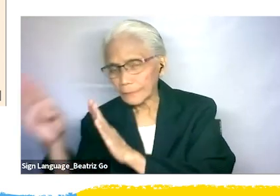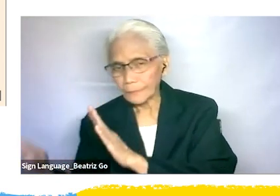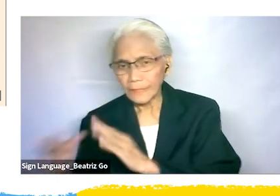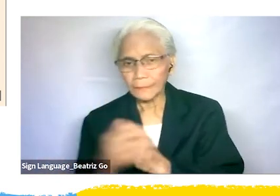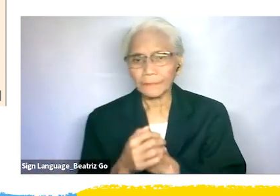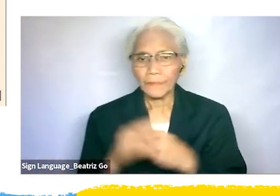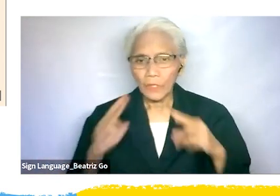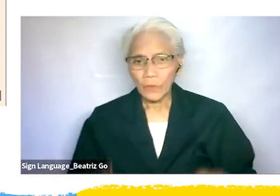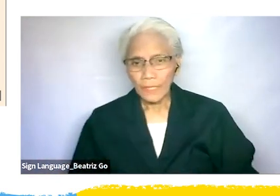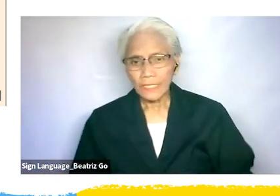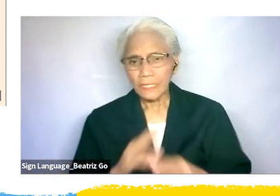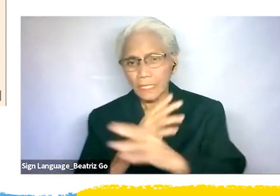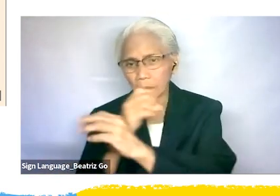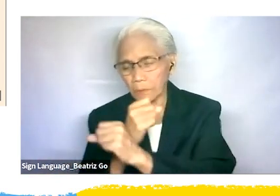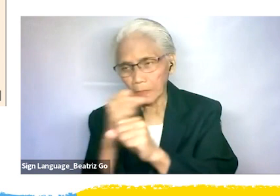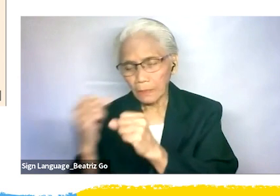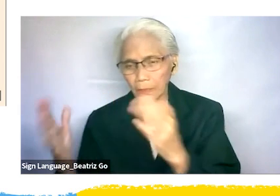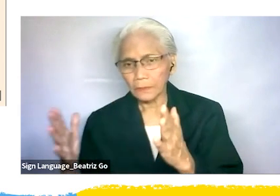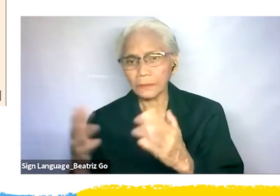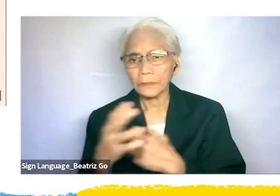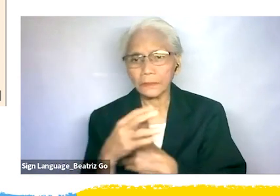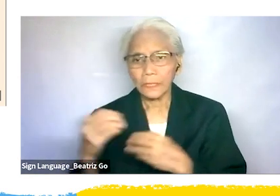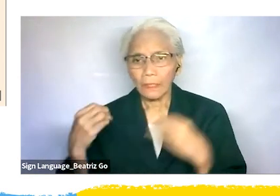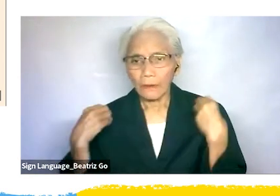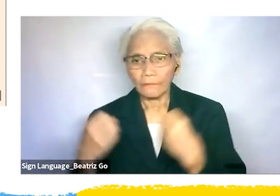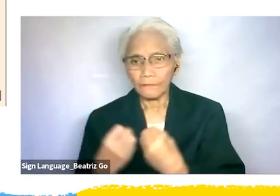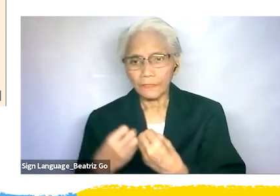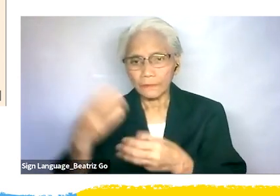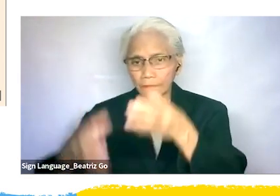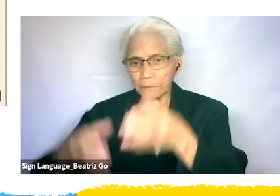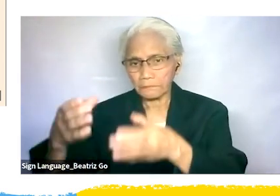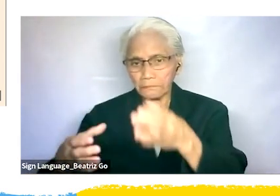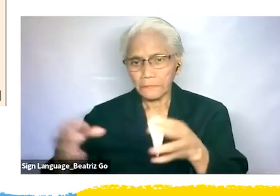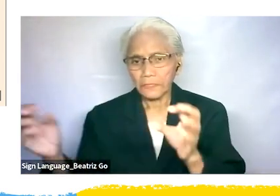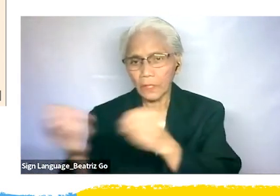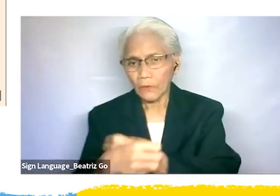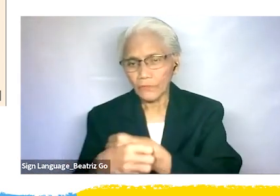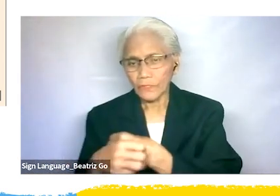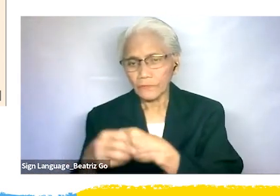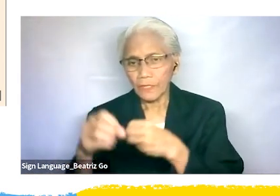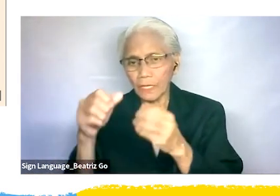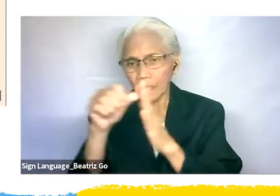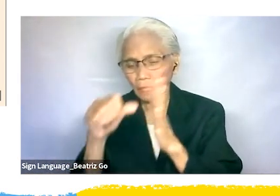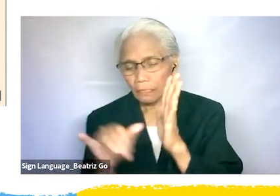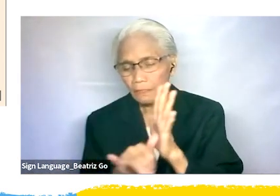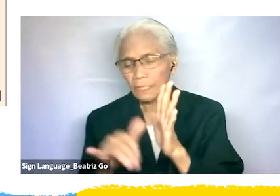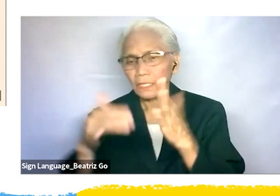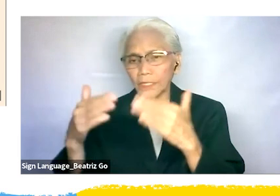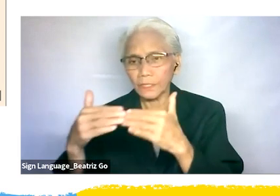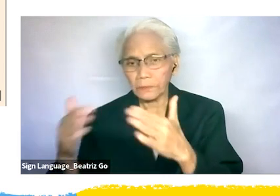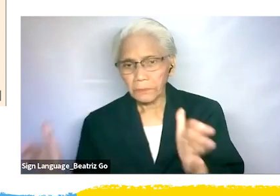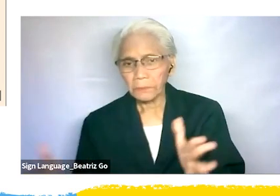Justice, and Office of the Astonic General. To follow up on recommendations,